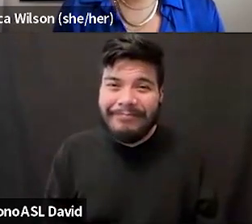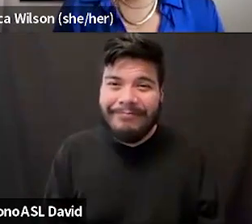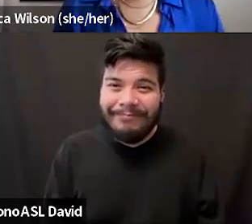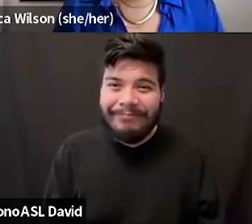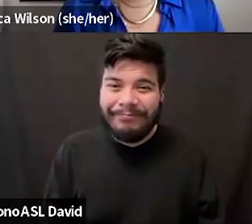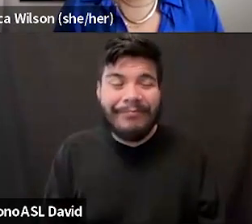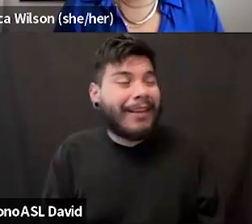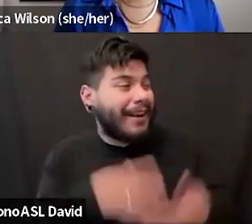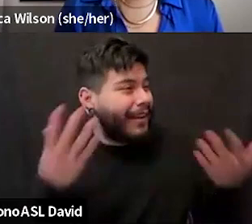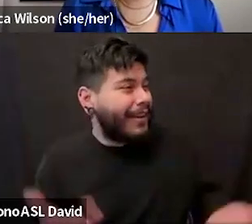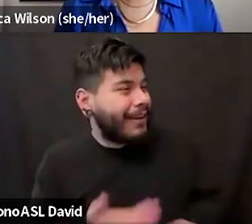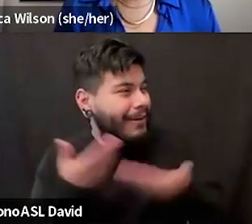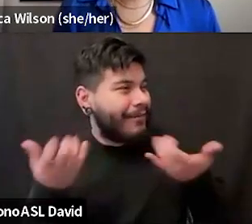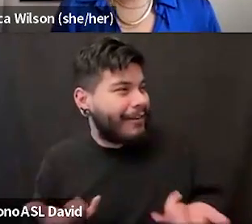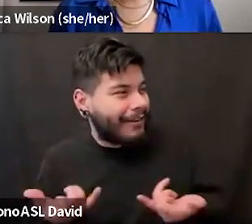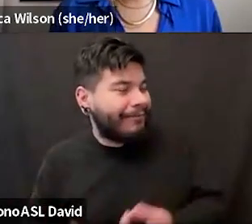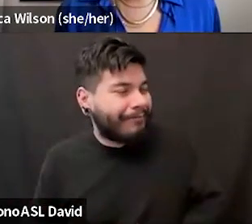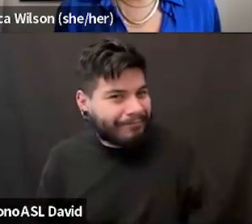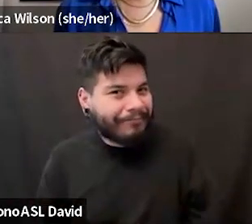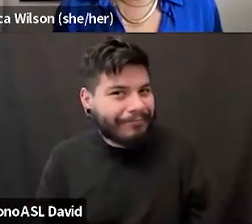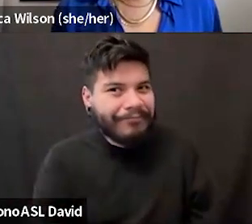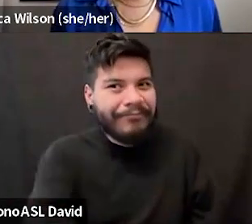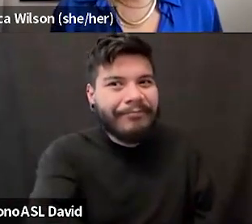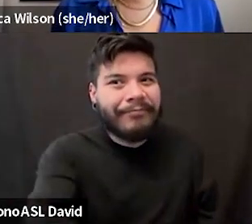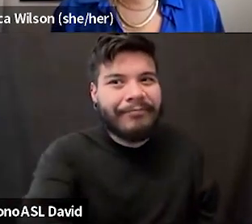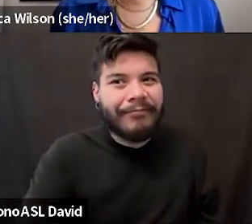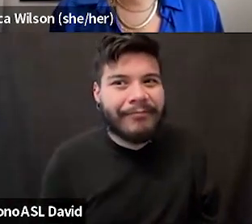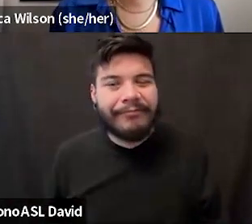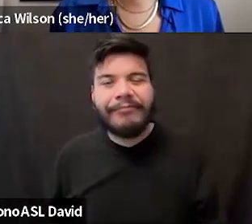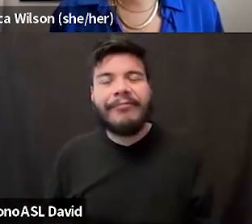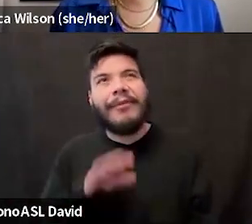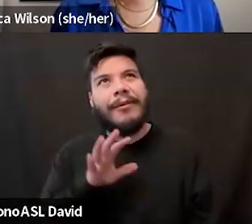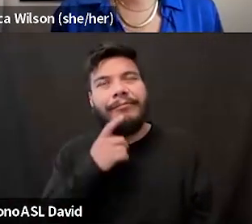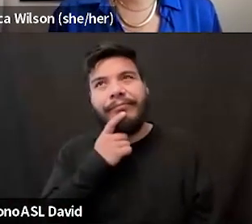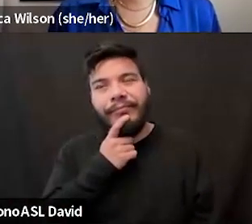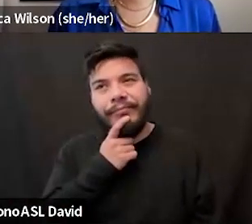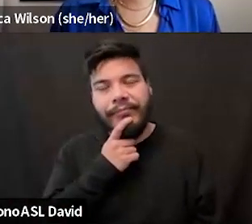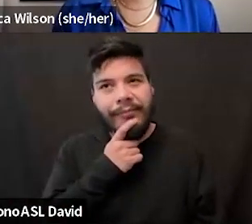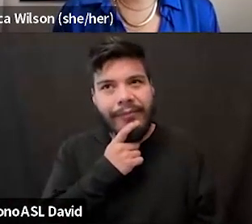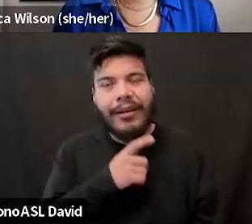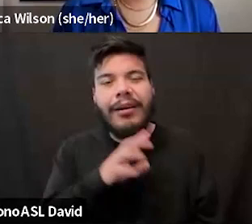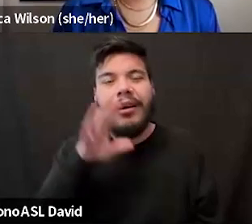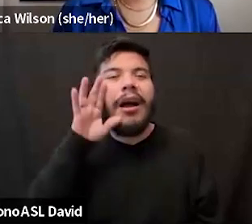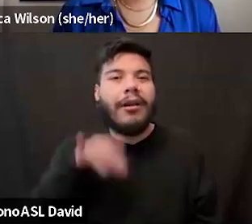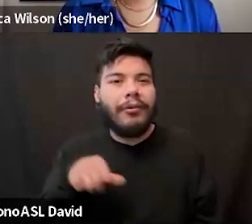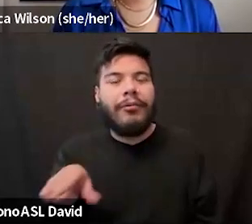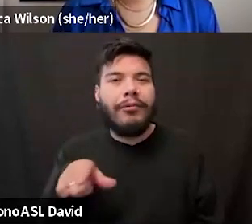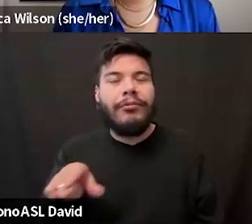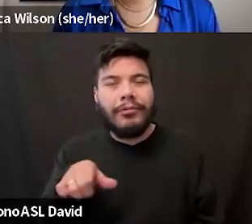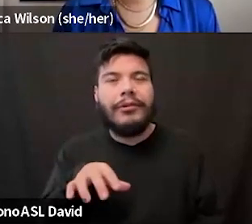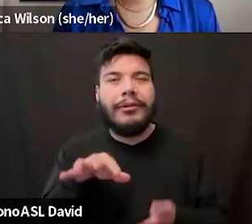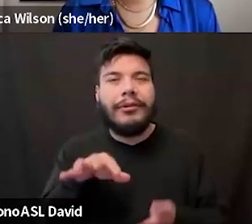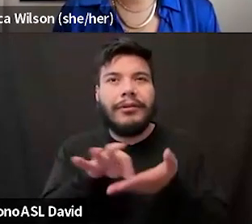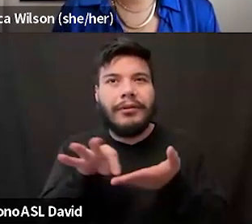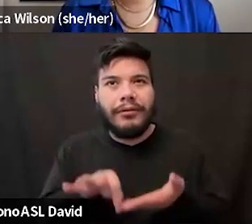And here we are. Um, what is, so I know the numbers are, do not measure the whole